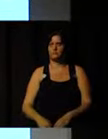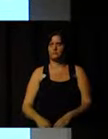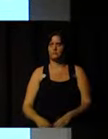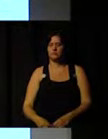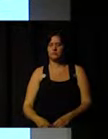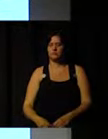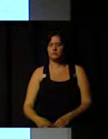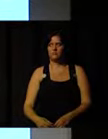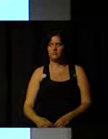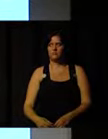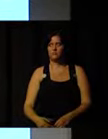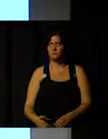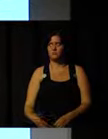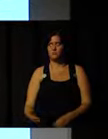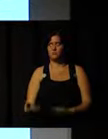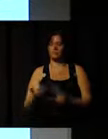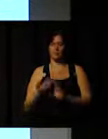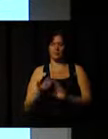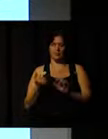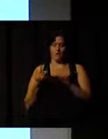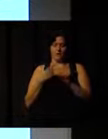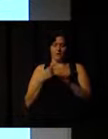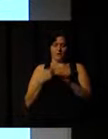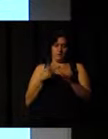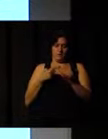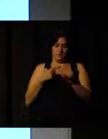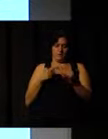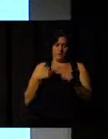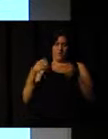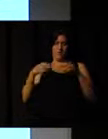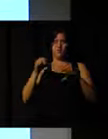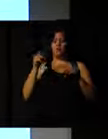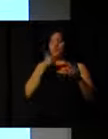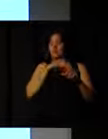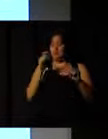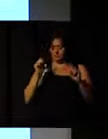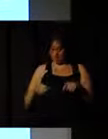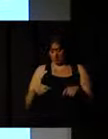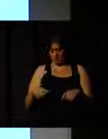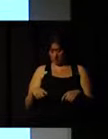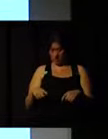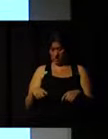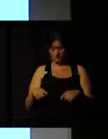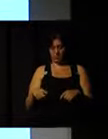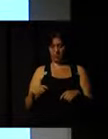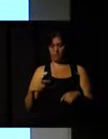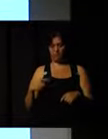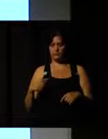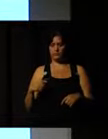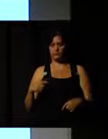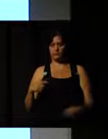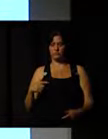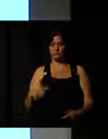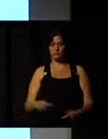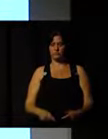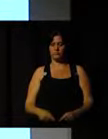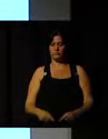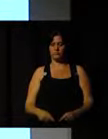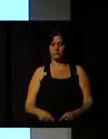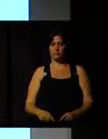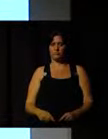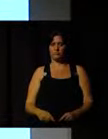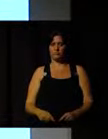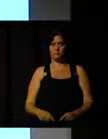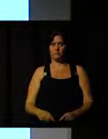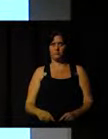Well, before explaining to you how it could be possible, we have a good experience. We have an